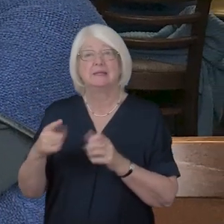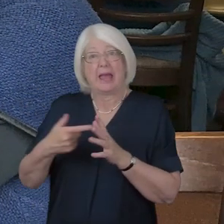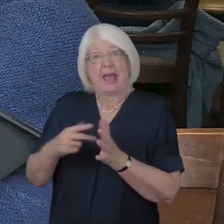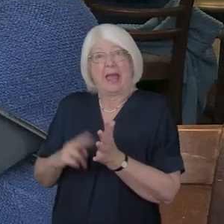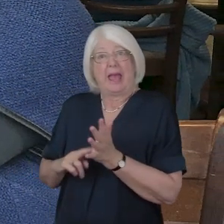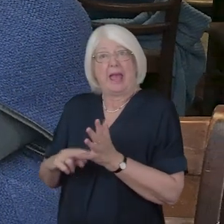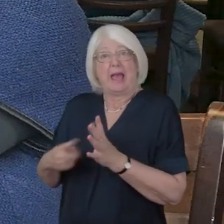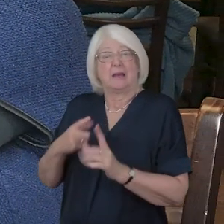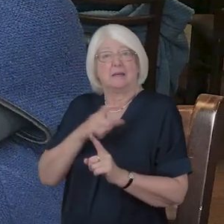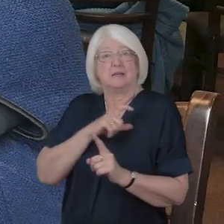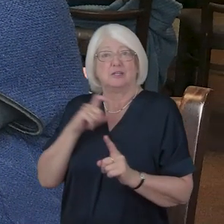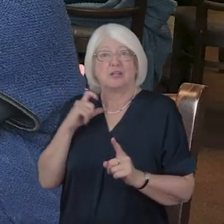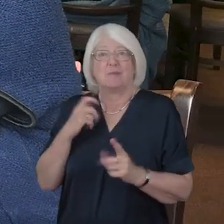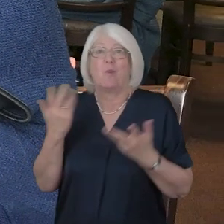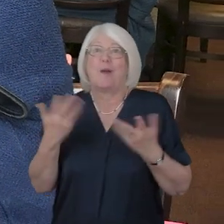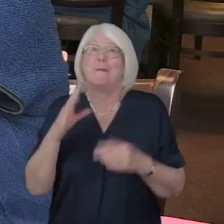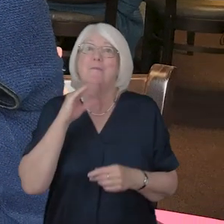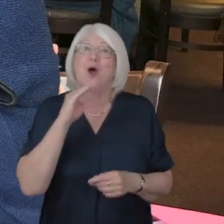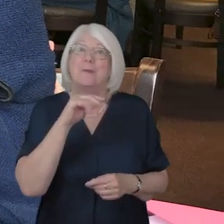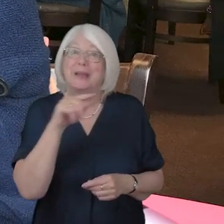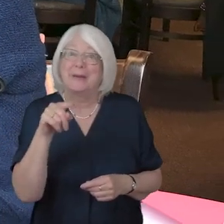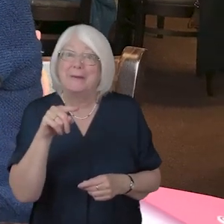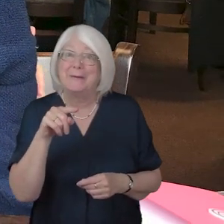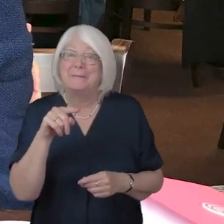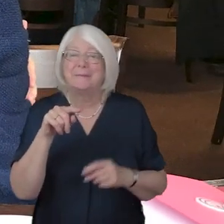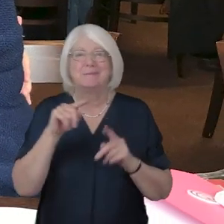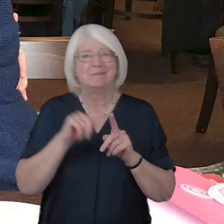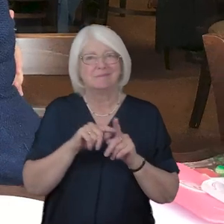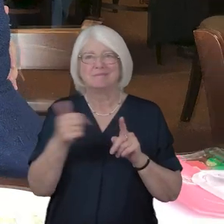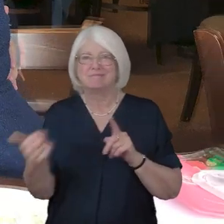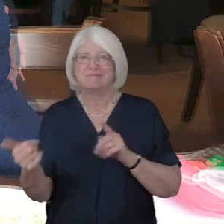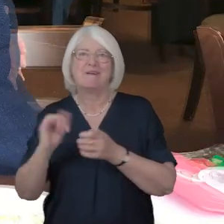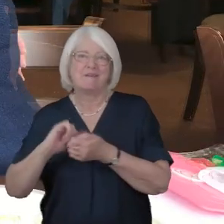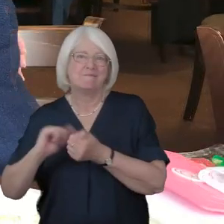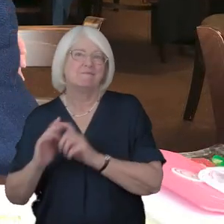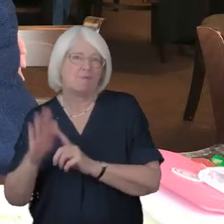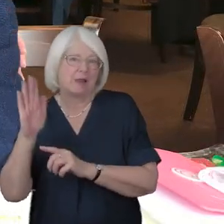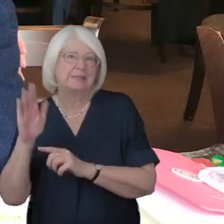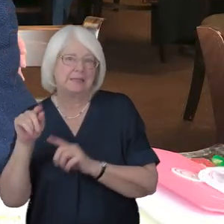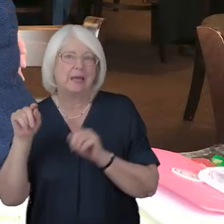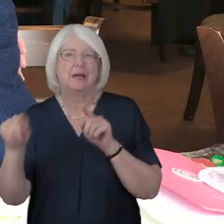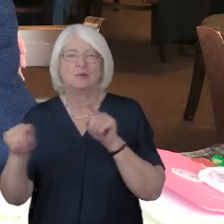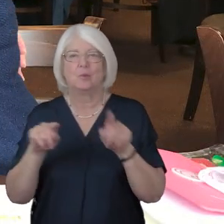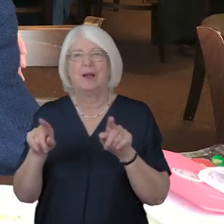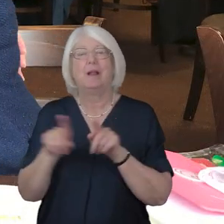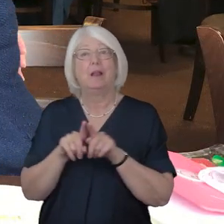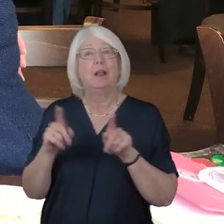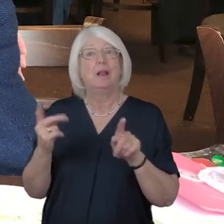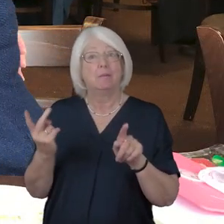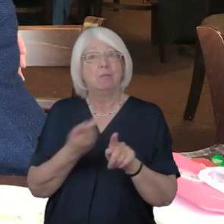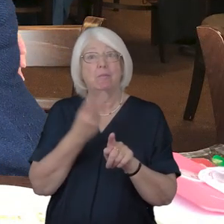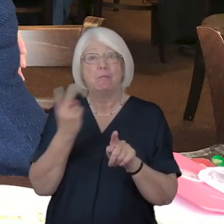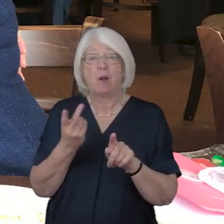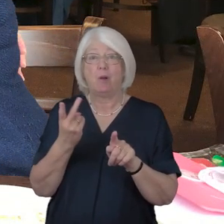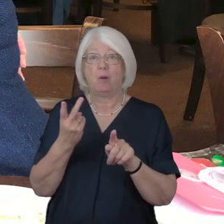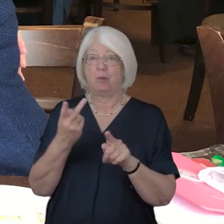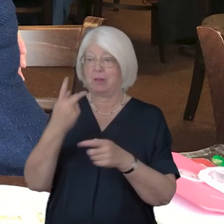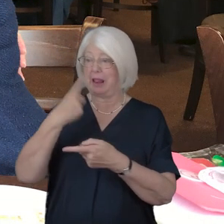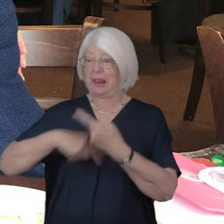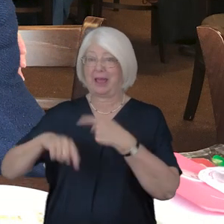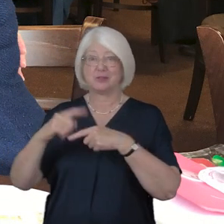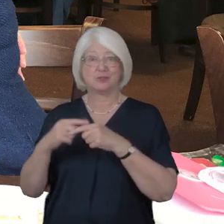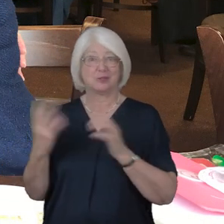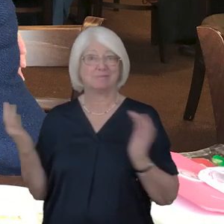Birmingham she and her volunteer Anna friend Dot Pooler who works with her were at last year's annual gathering